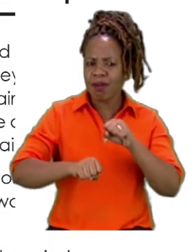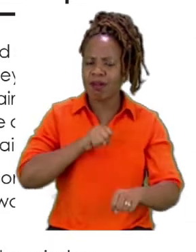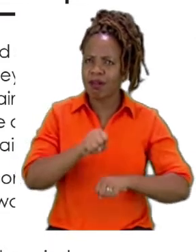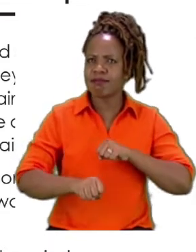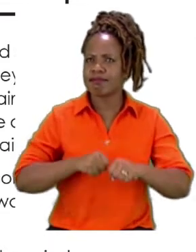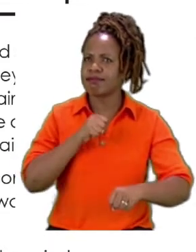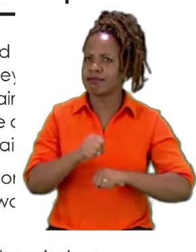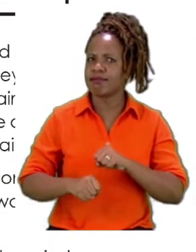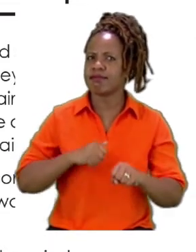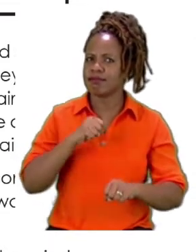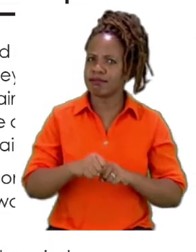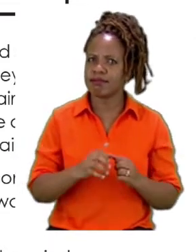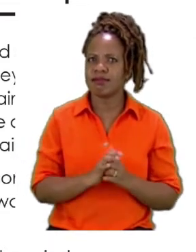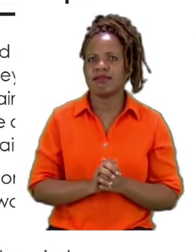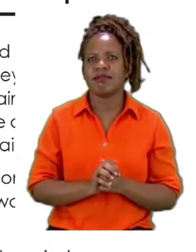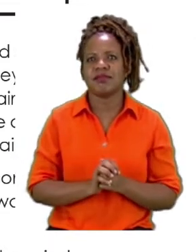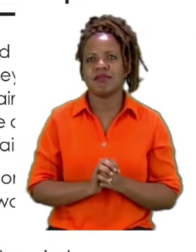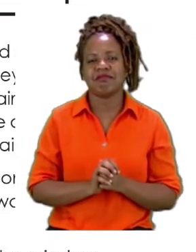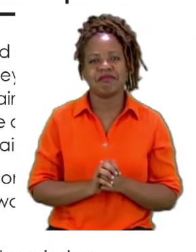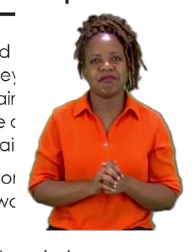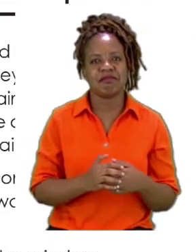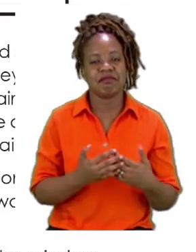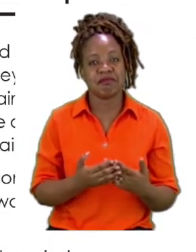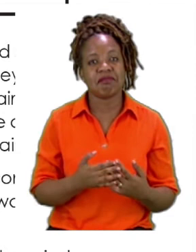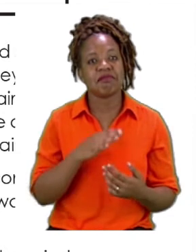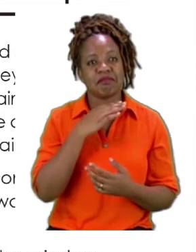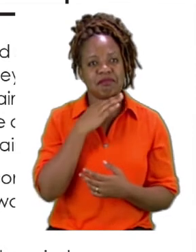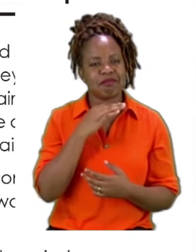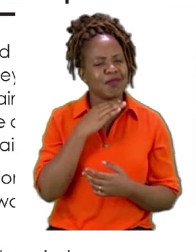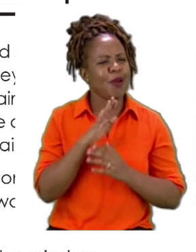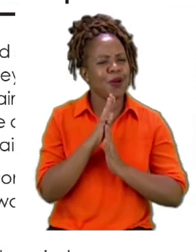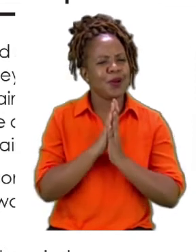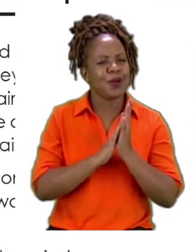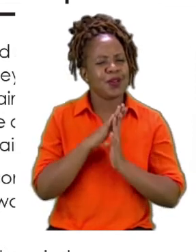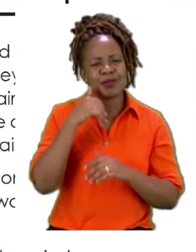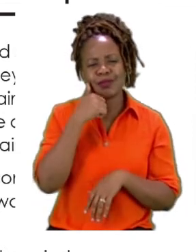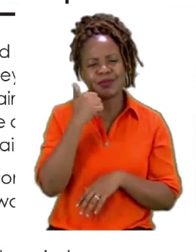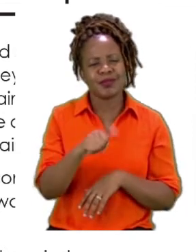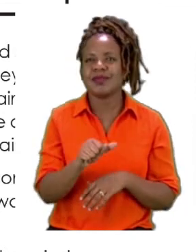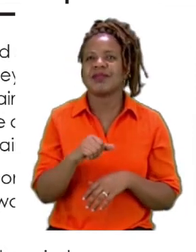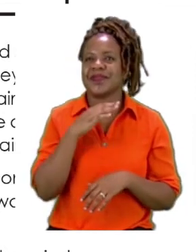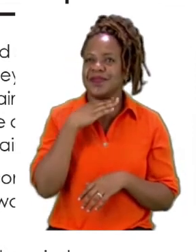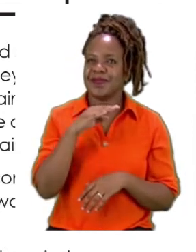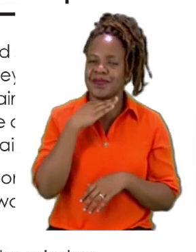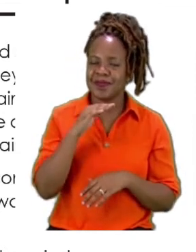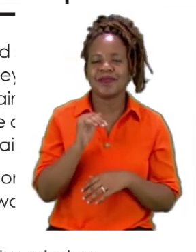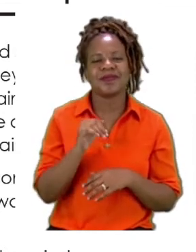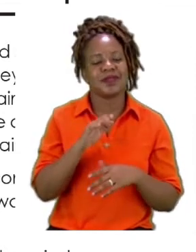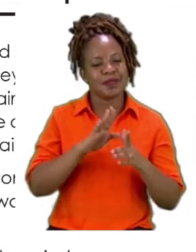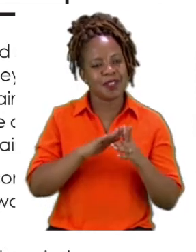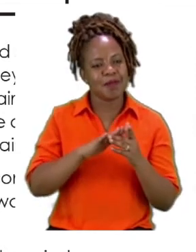So this is our story and as you can see it's an exciting story about a family going on holiday.